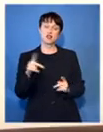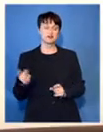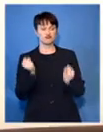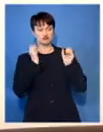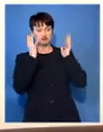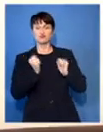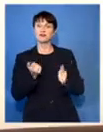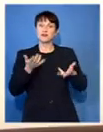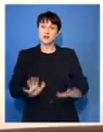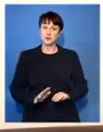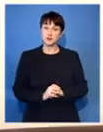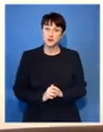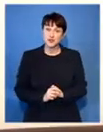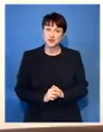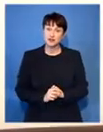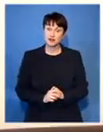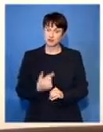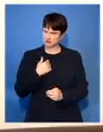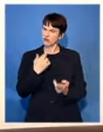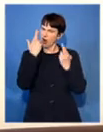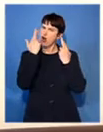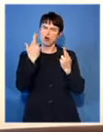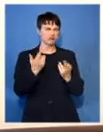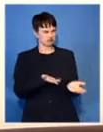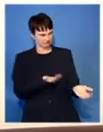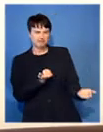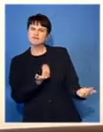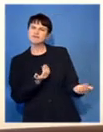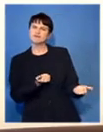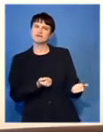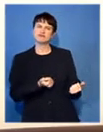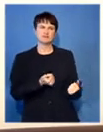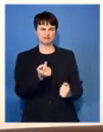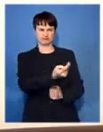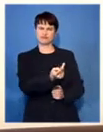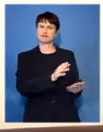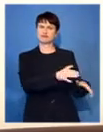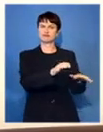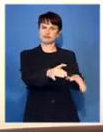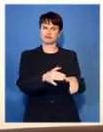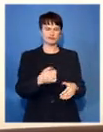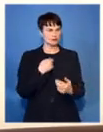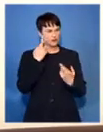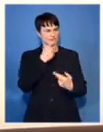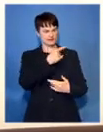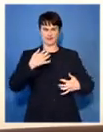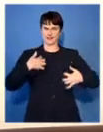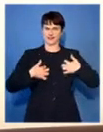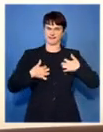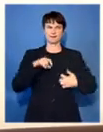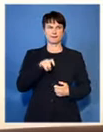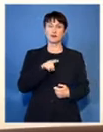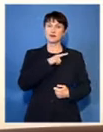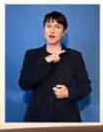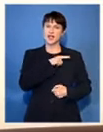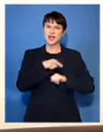that the ANC and the Communist Party would be as eager to ensure that the